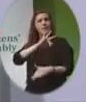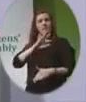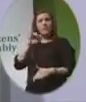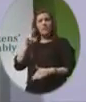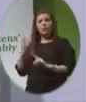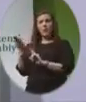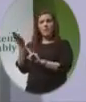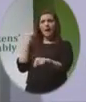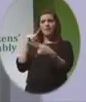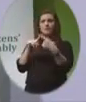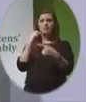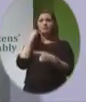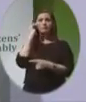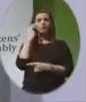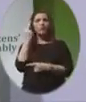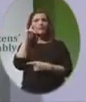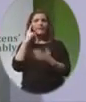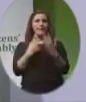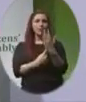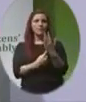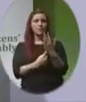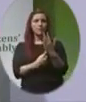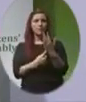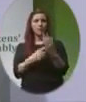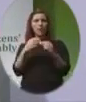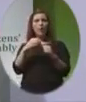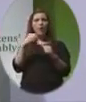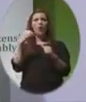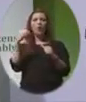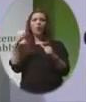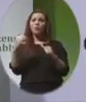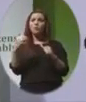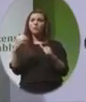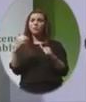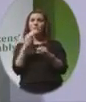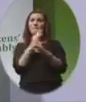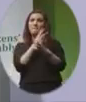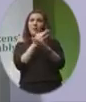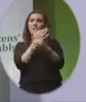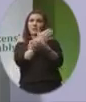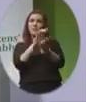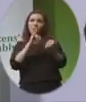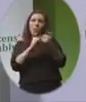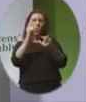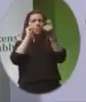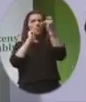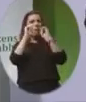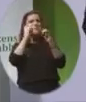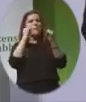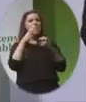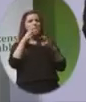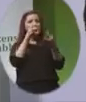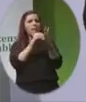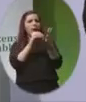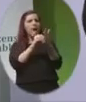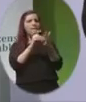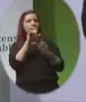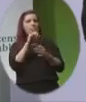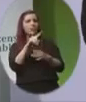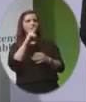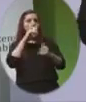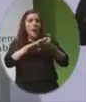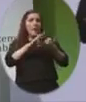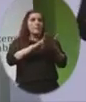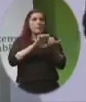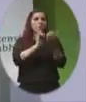and regret the decision. Others are parents of children who contemplated abortion only to change their minds